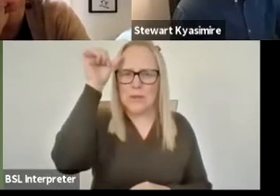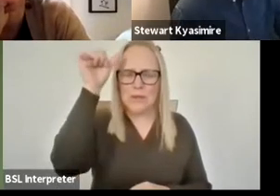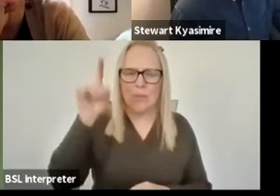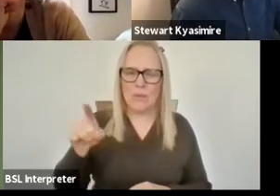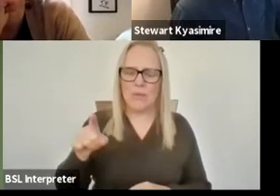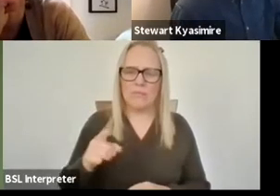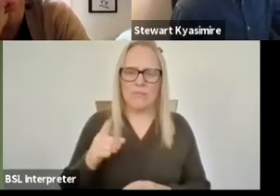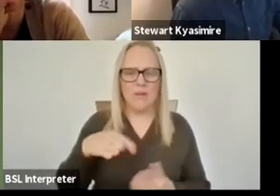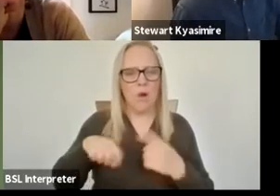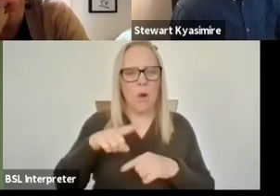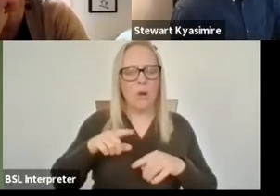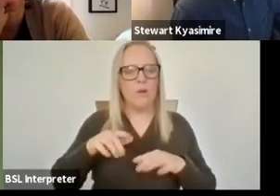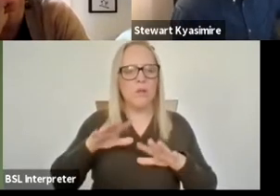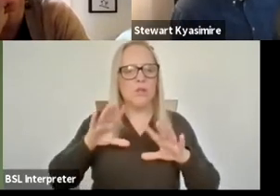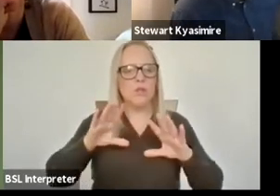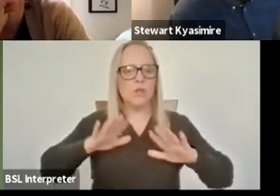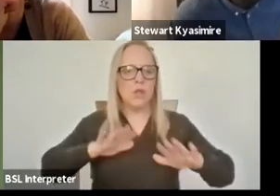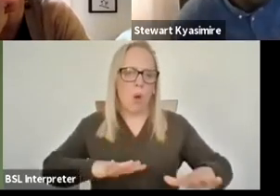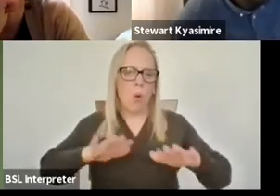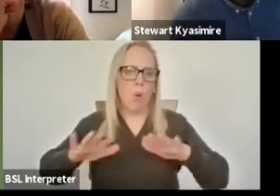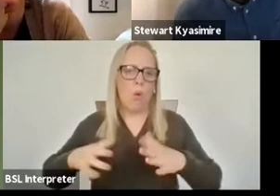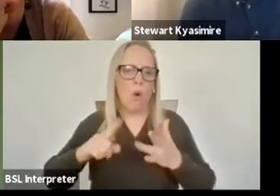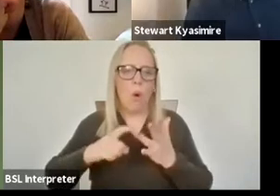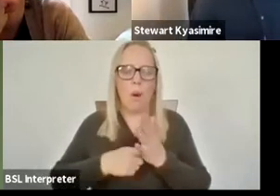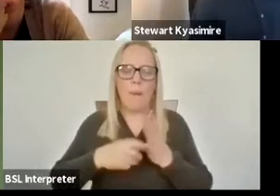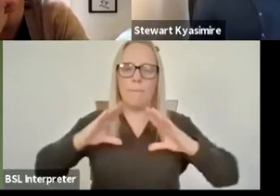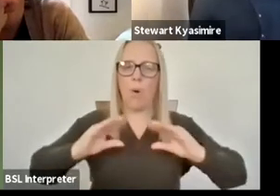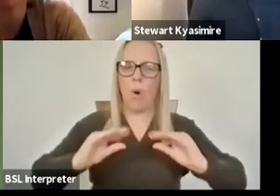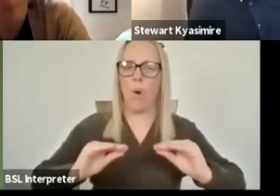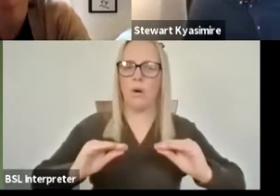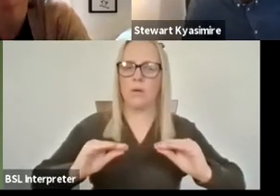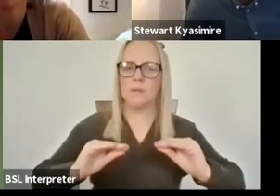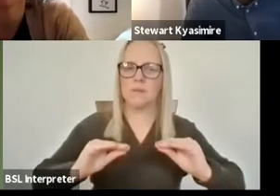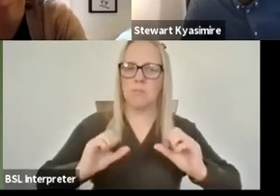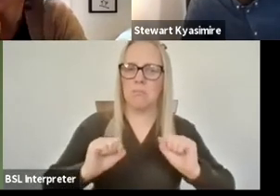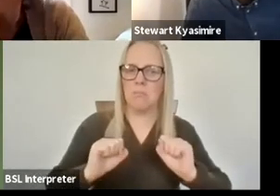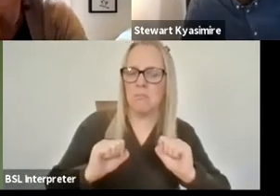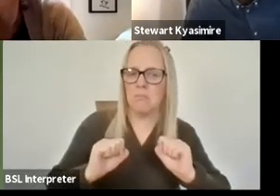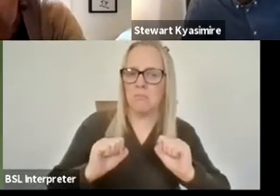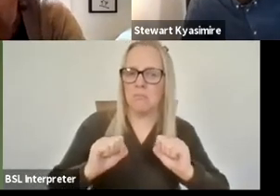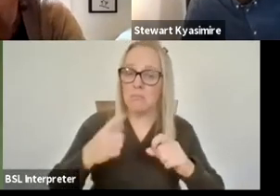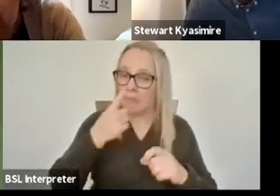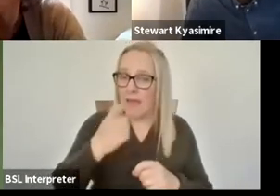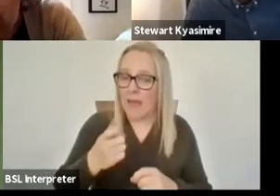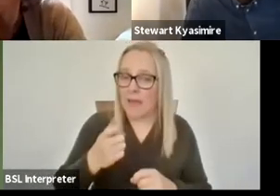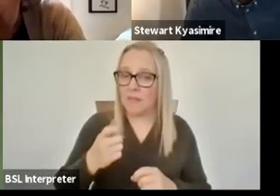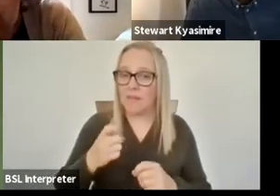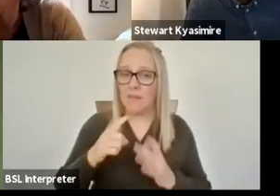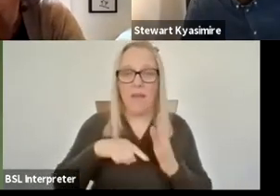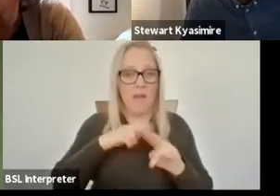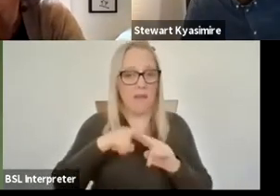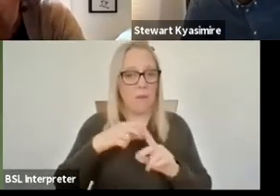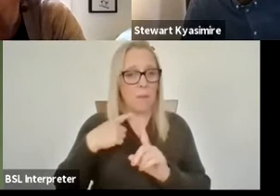and do you think it's possible to really allow for this if it seems that it might be much more positive positively affect many